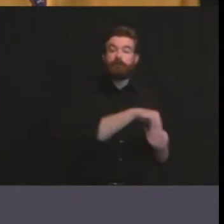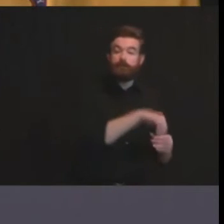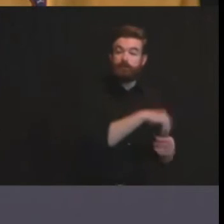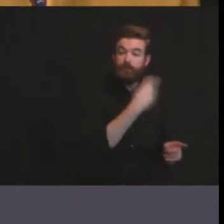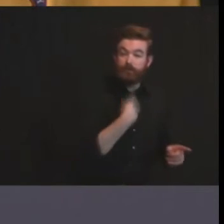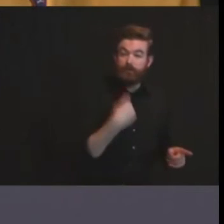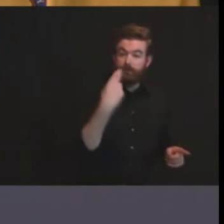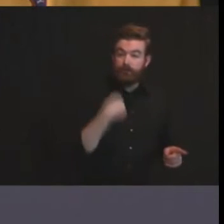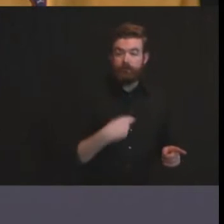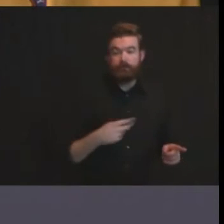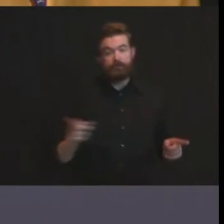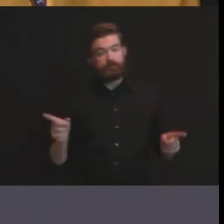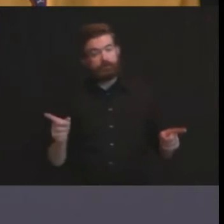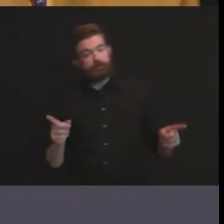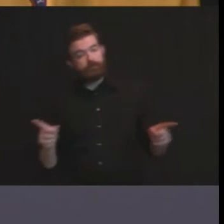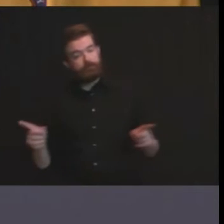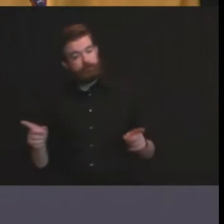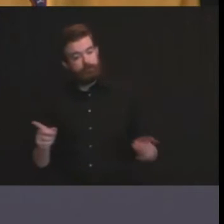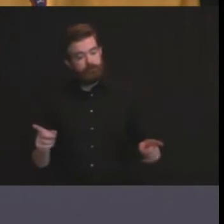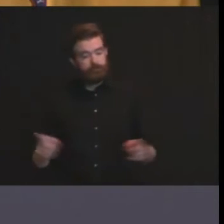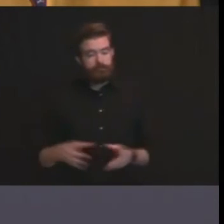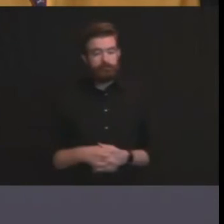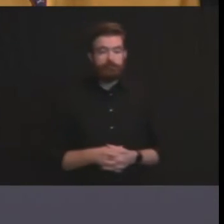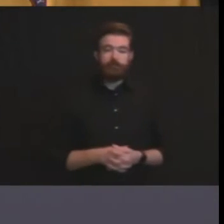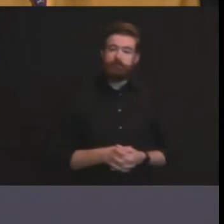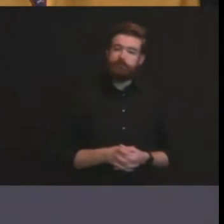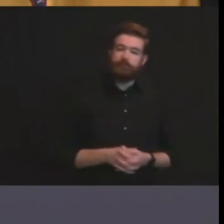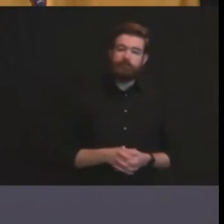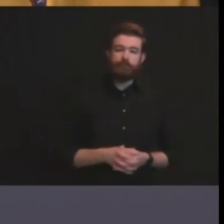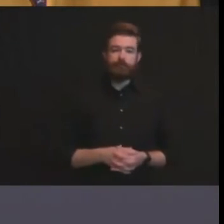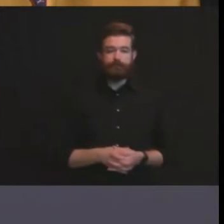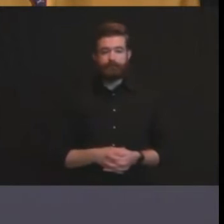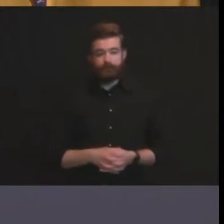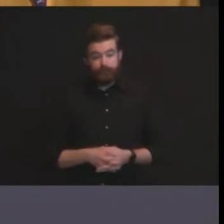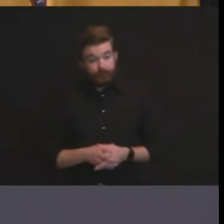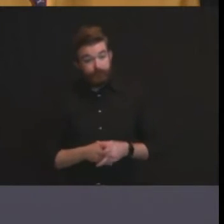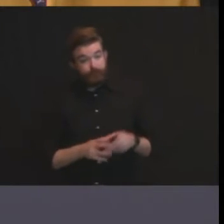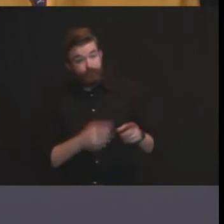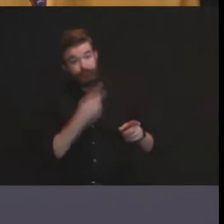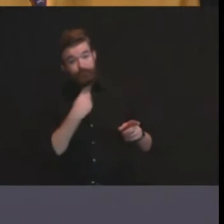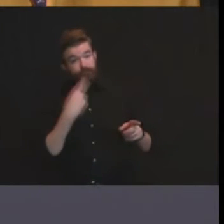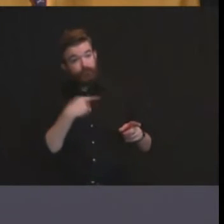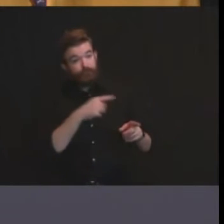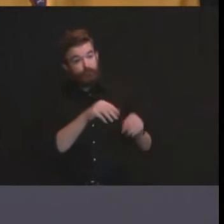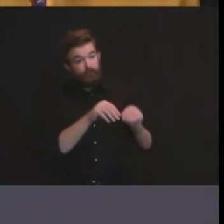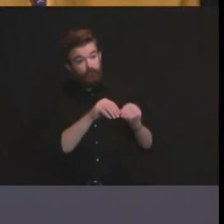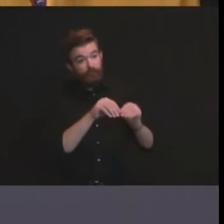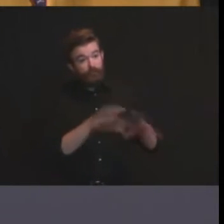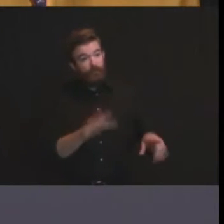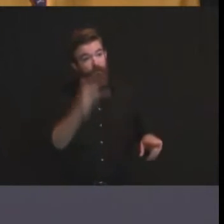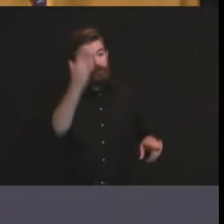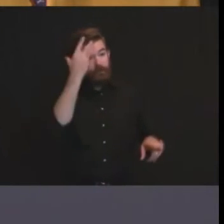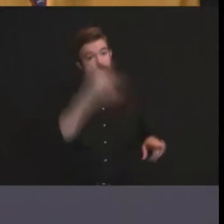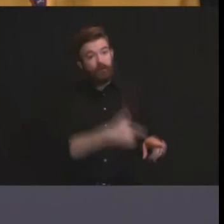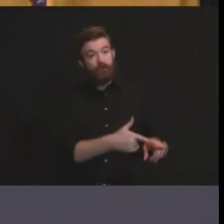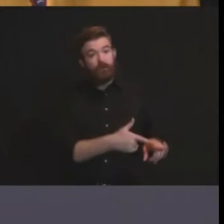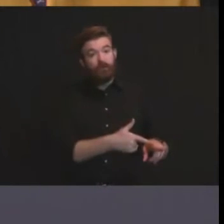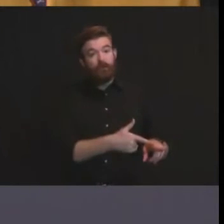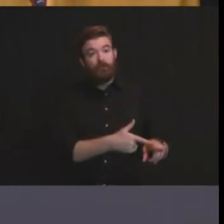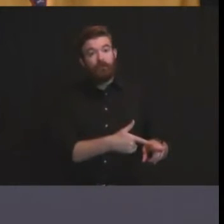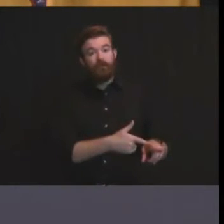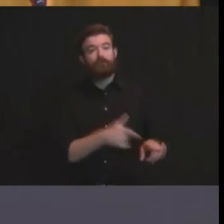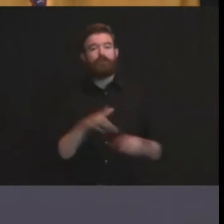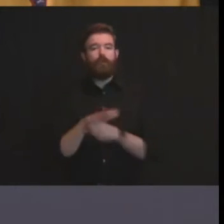where we know establishment x is at an outbreak uh they've been either they on their own or with the local health authorities will